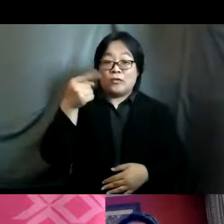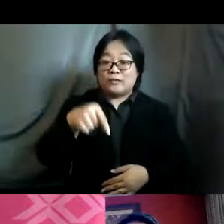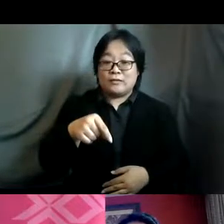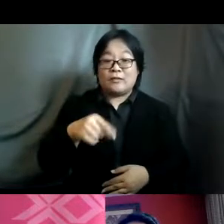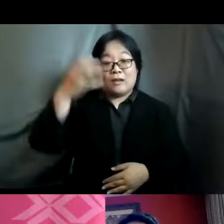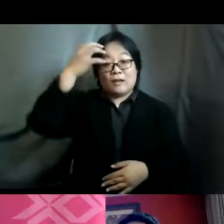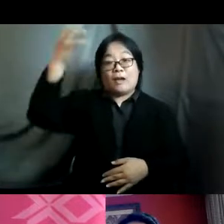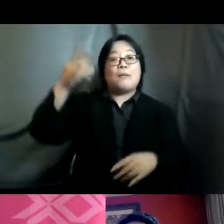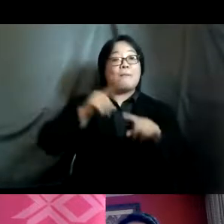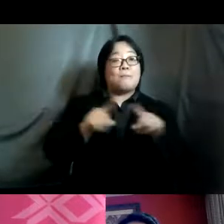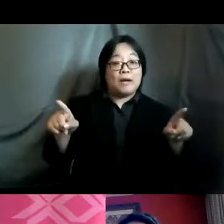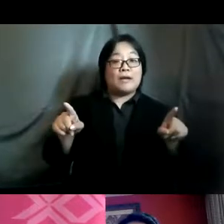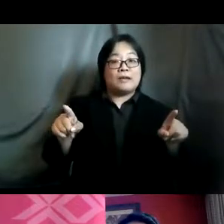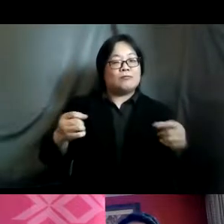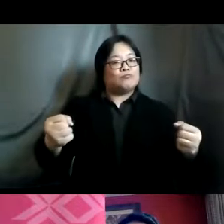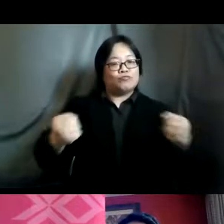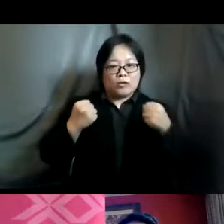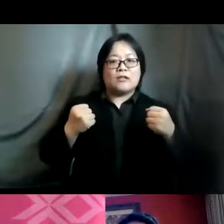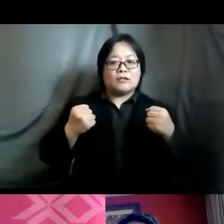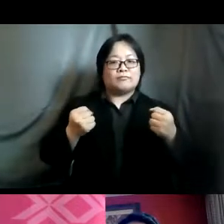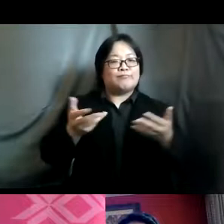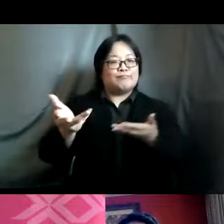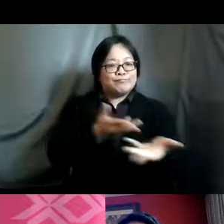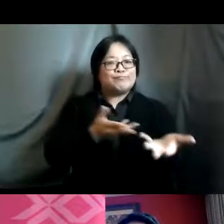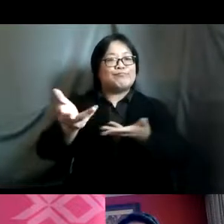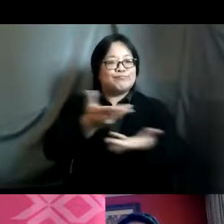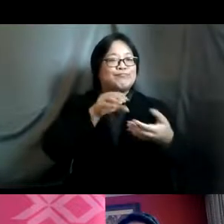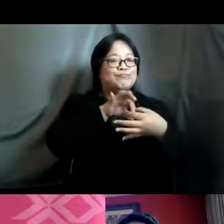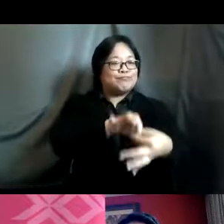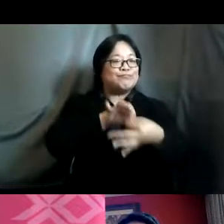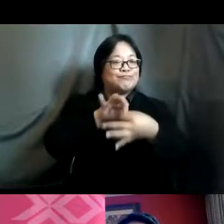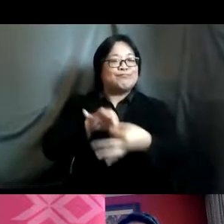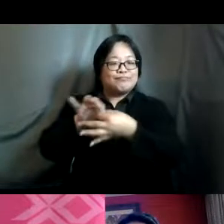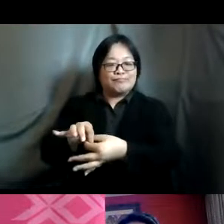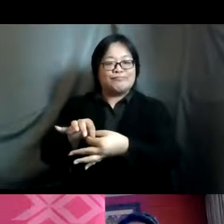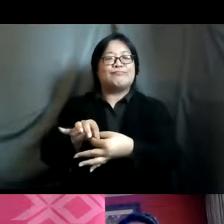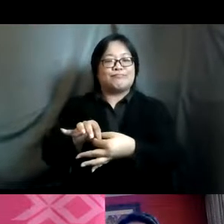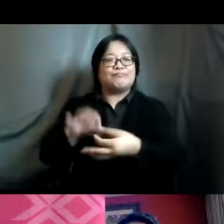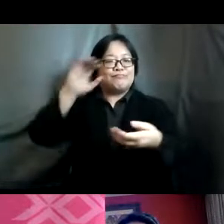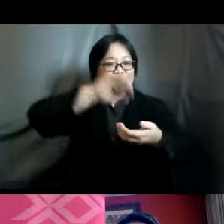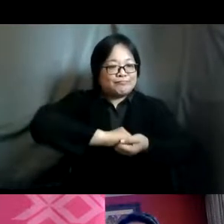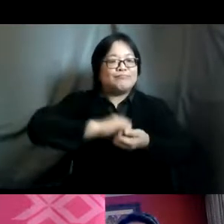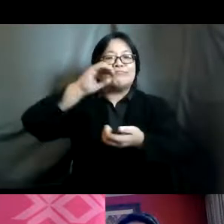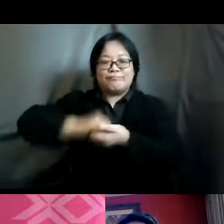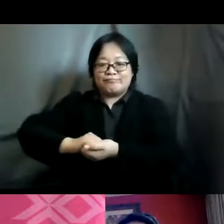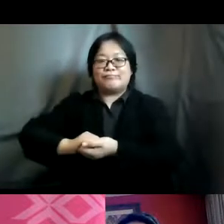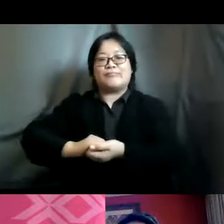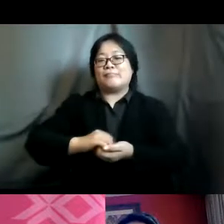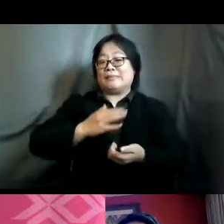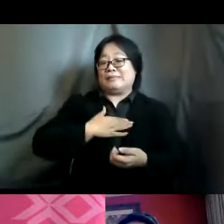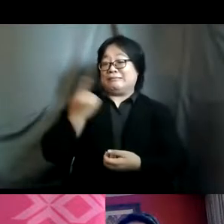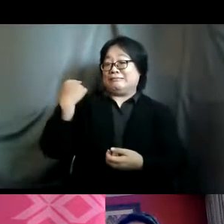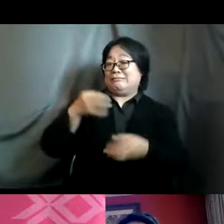but also strengthening the the consultation and collaboration as i mentioned uh in in in my panel our discussion